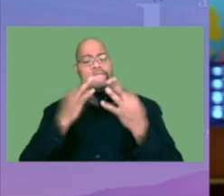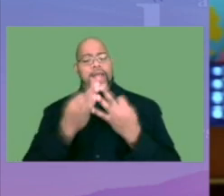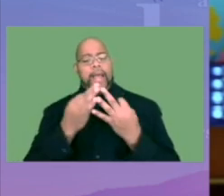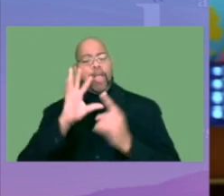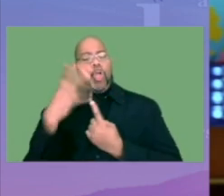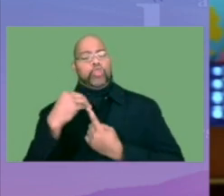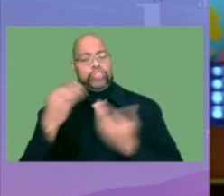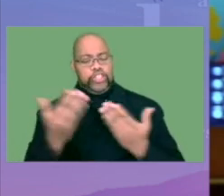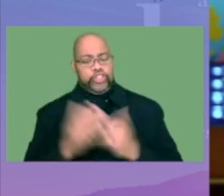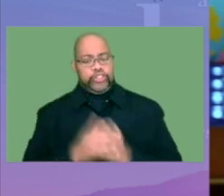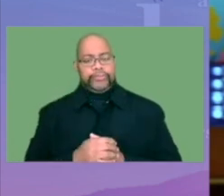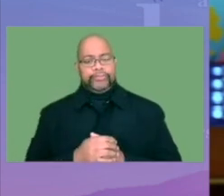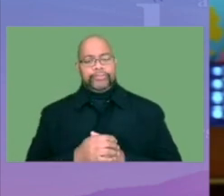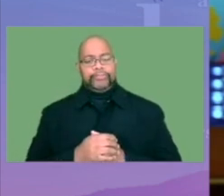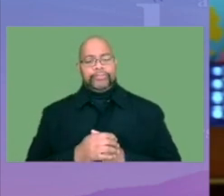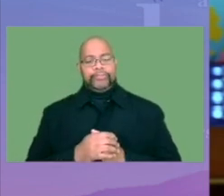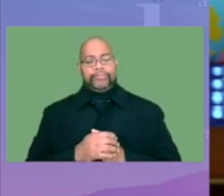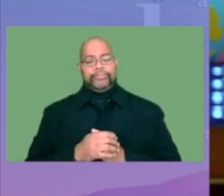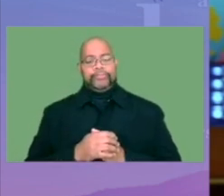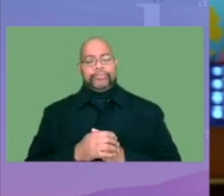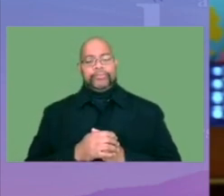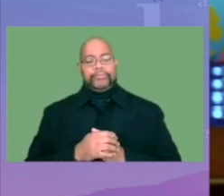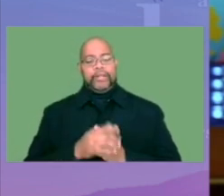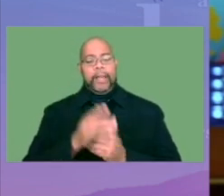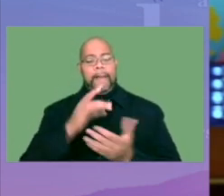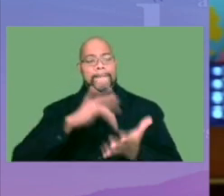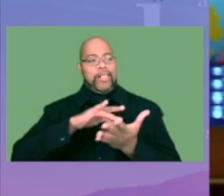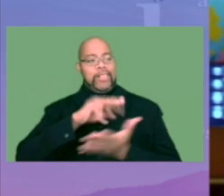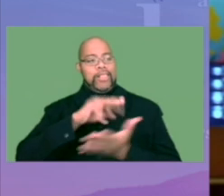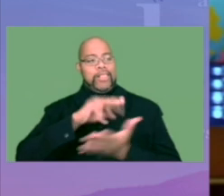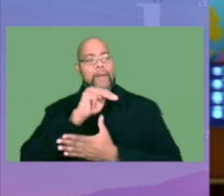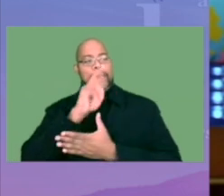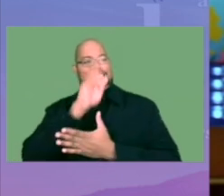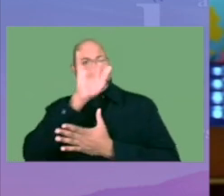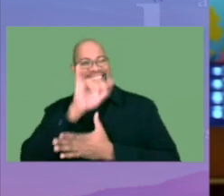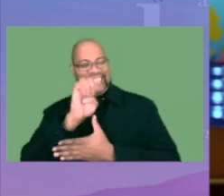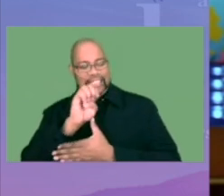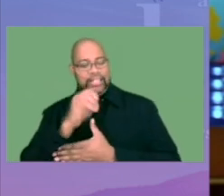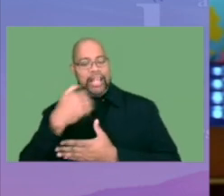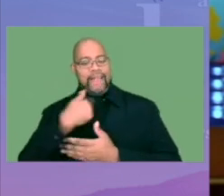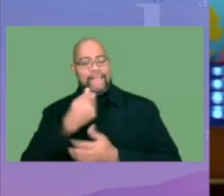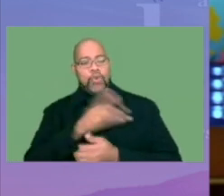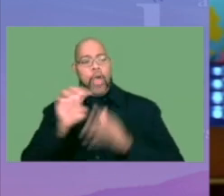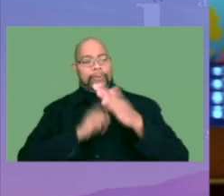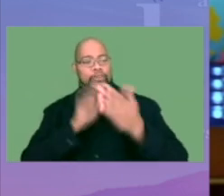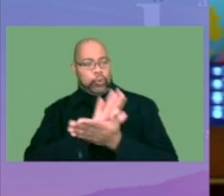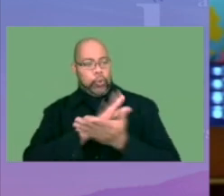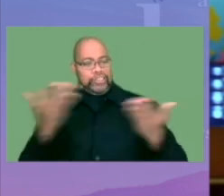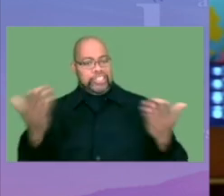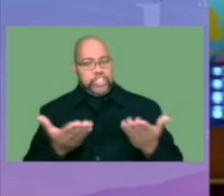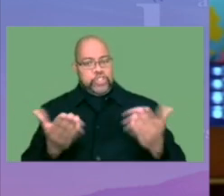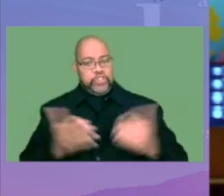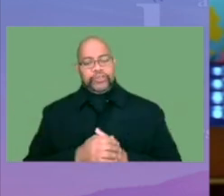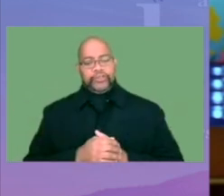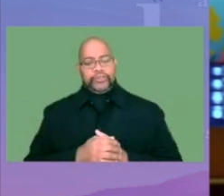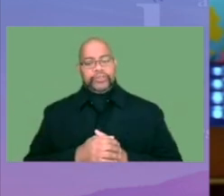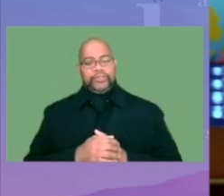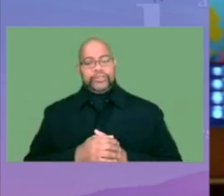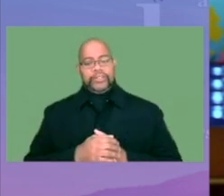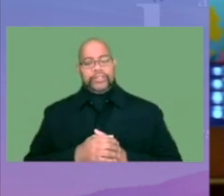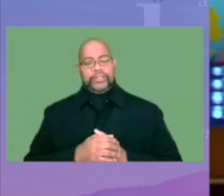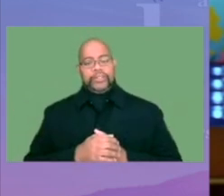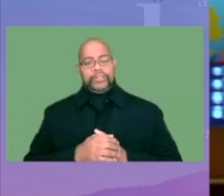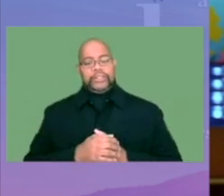think it's more of a family culture here. Middle of Muncie. We have a few elementary schools here.